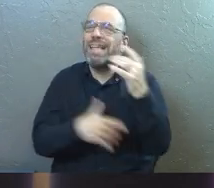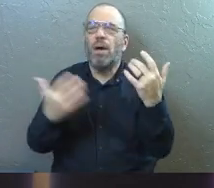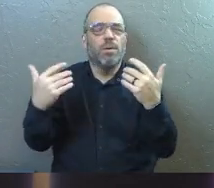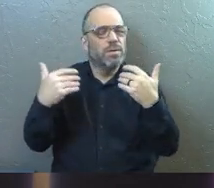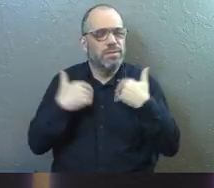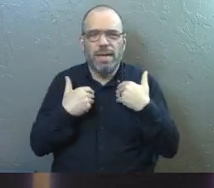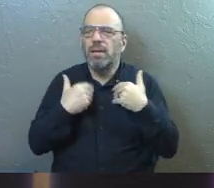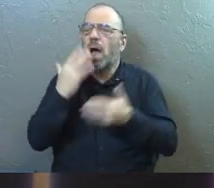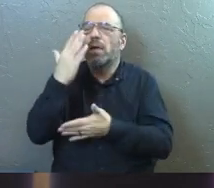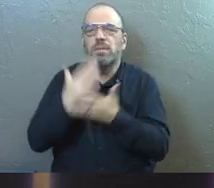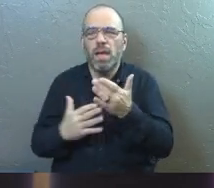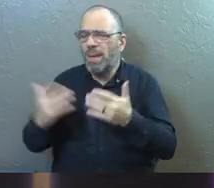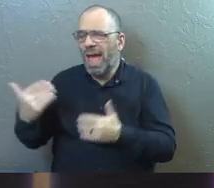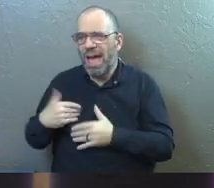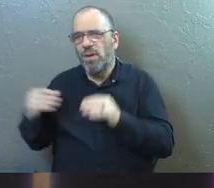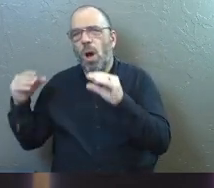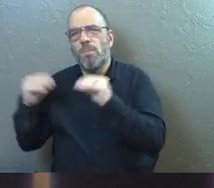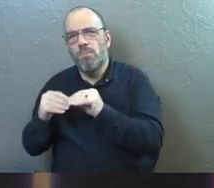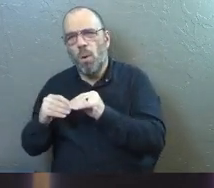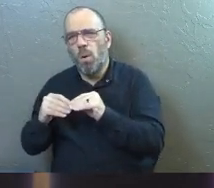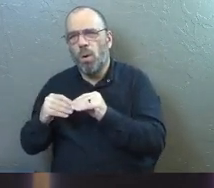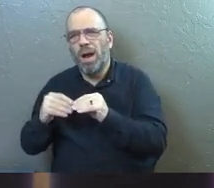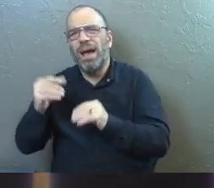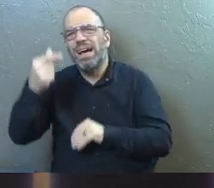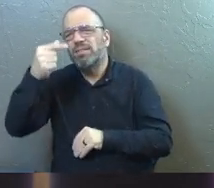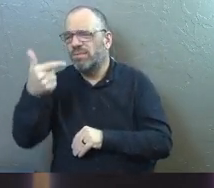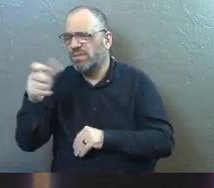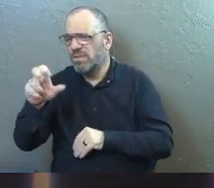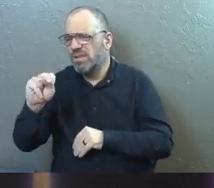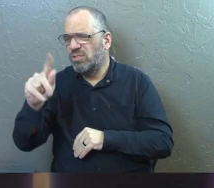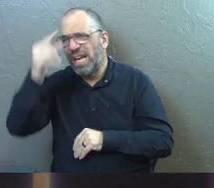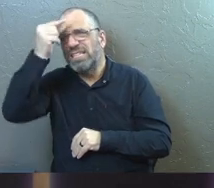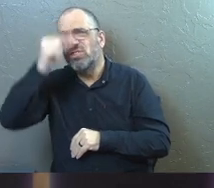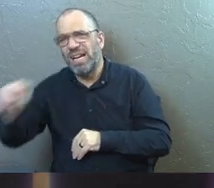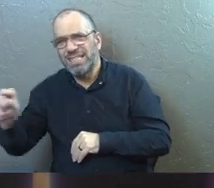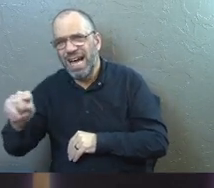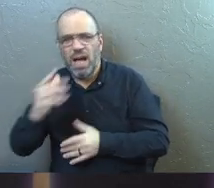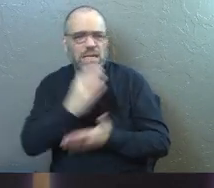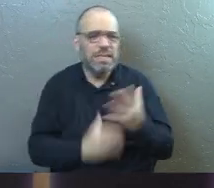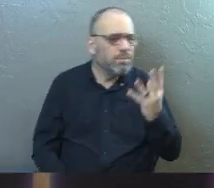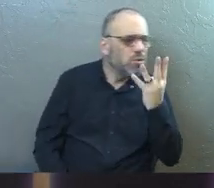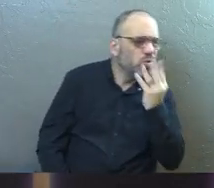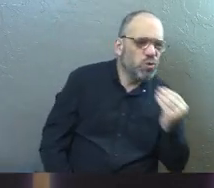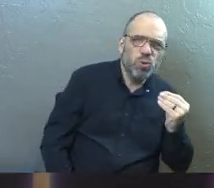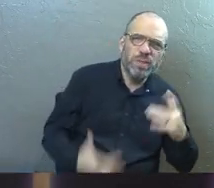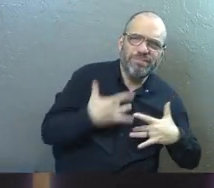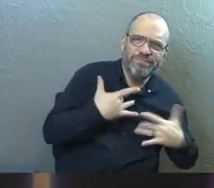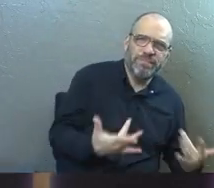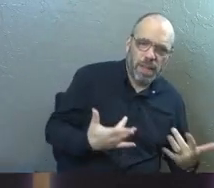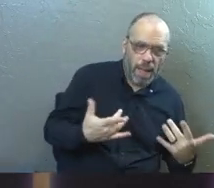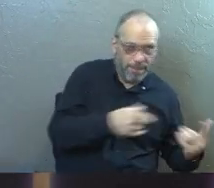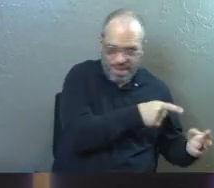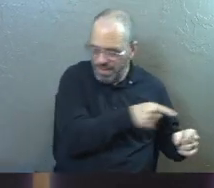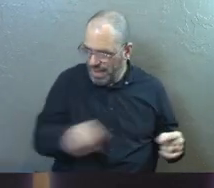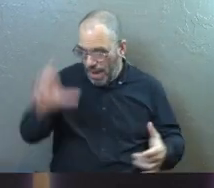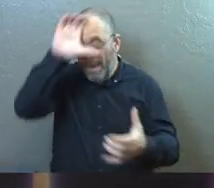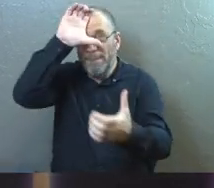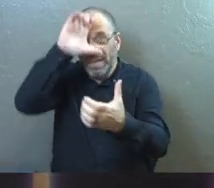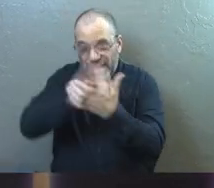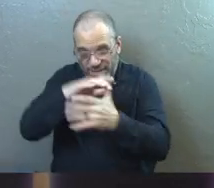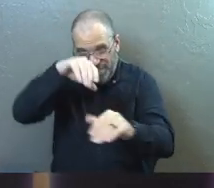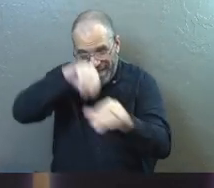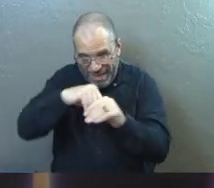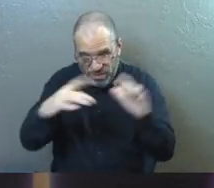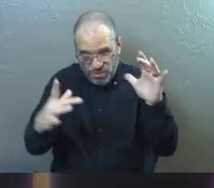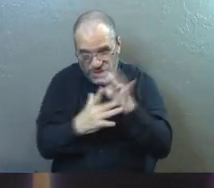conclusions. Some might have a little bit more of a Gentile bent. Some of them might have more of a Jewish bent. But they're all believers in Jesus